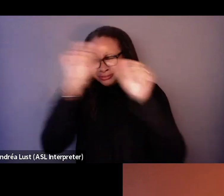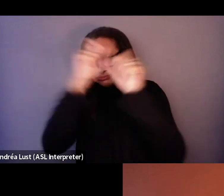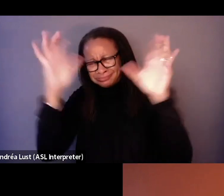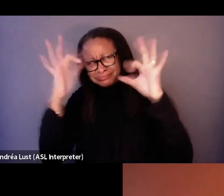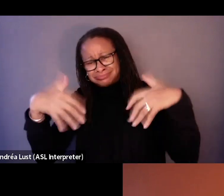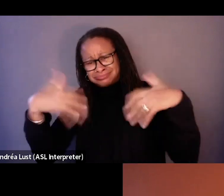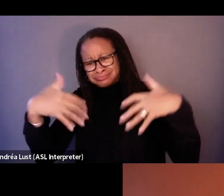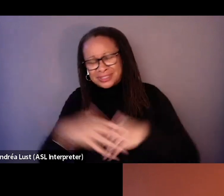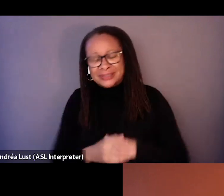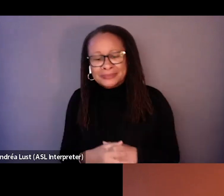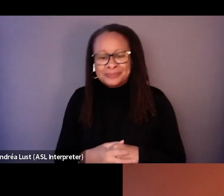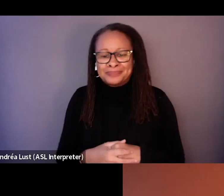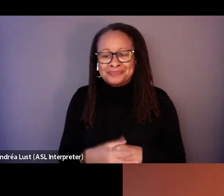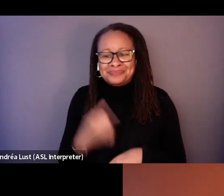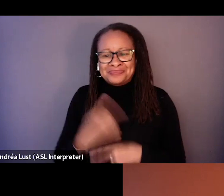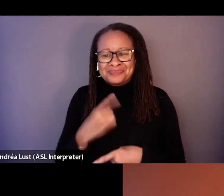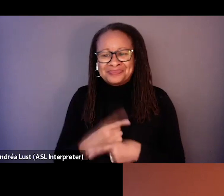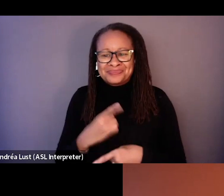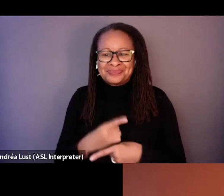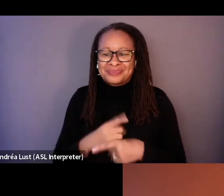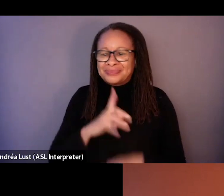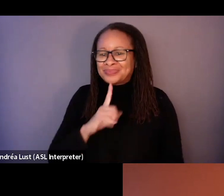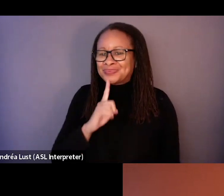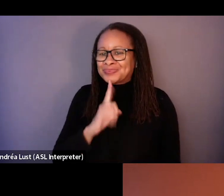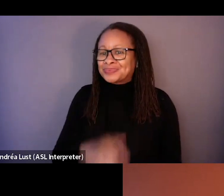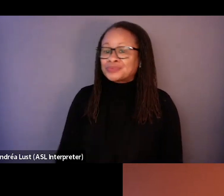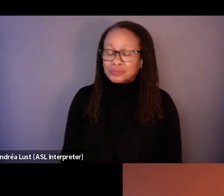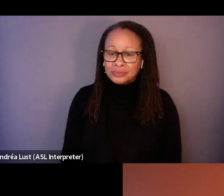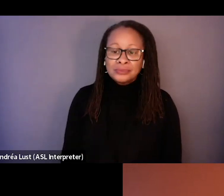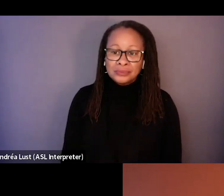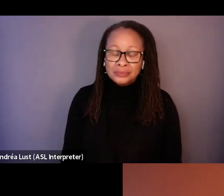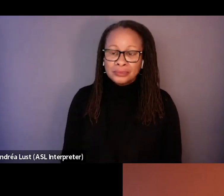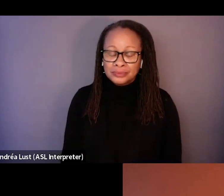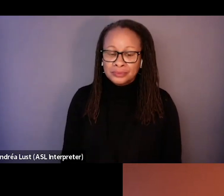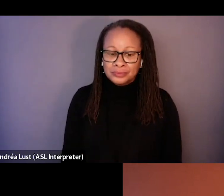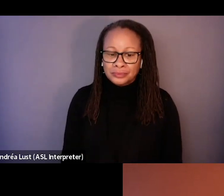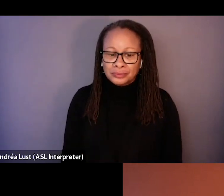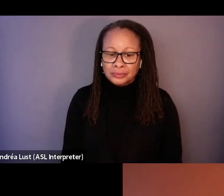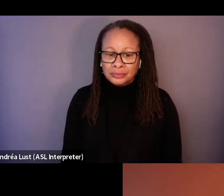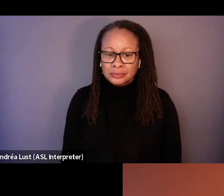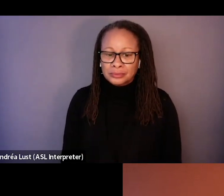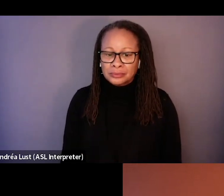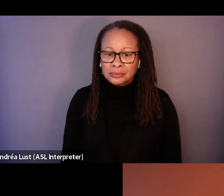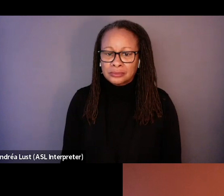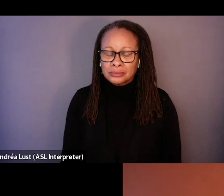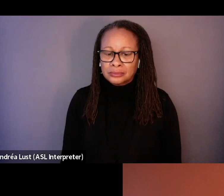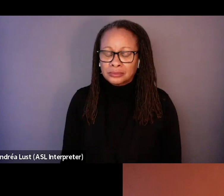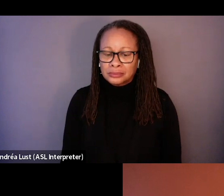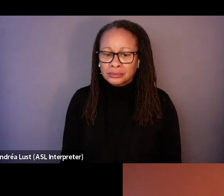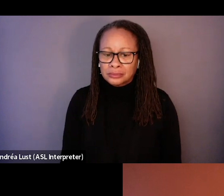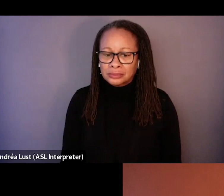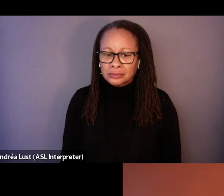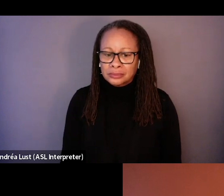Right. Yeah, it's true. It's like, it's, it actually has to do with what you